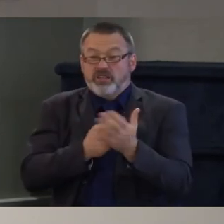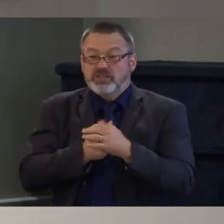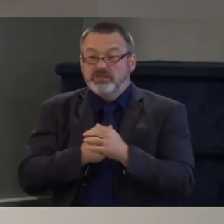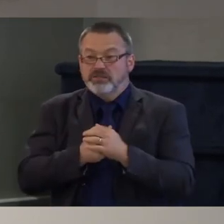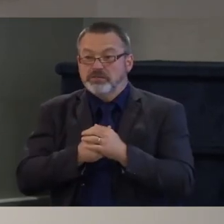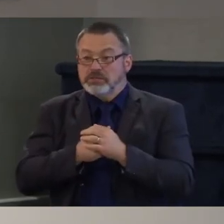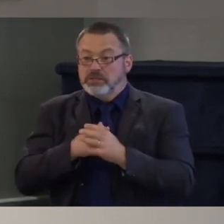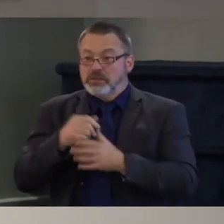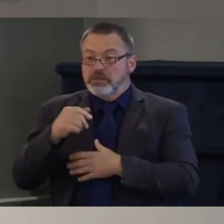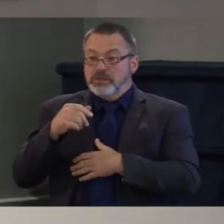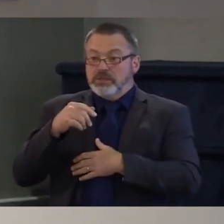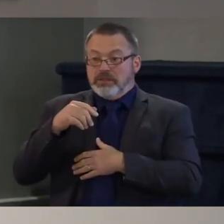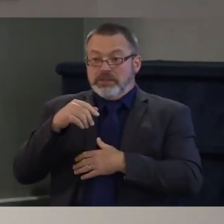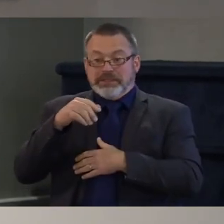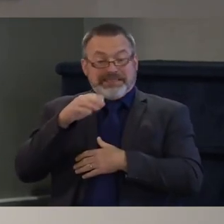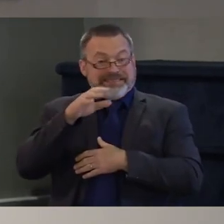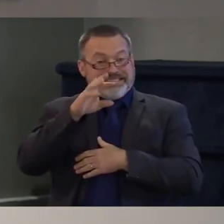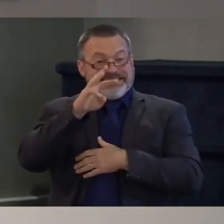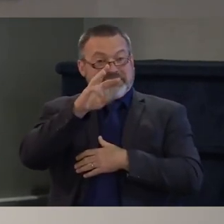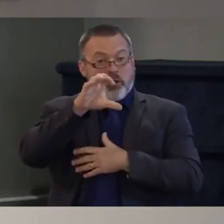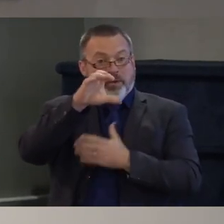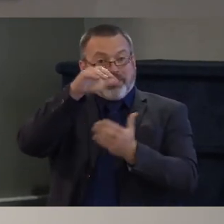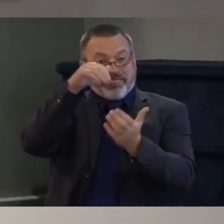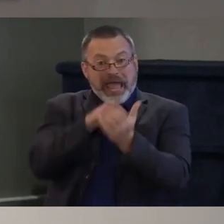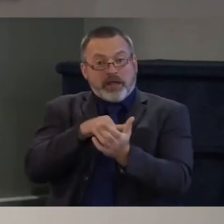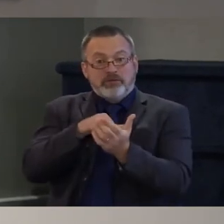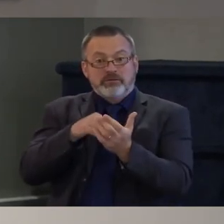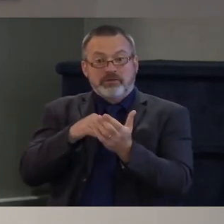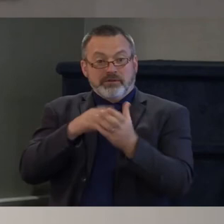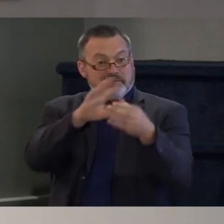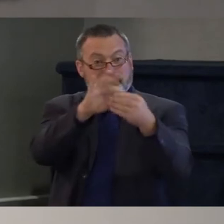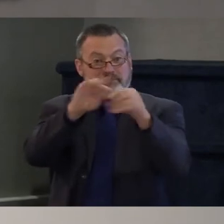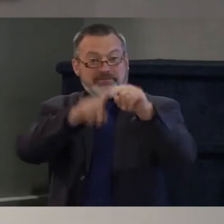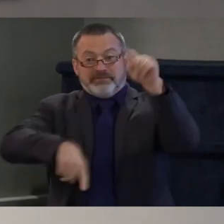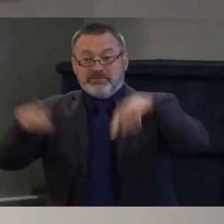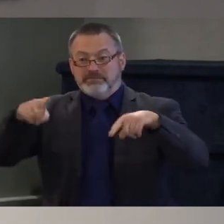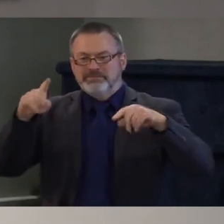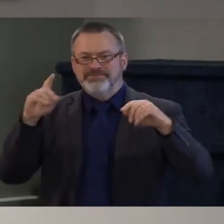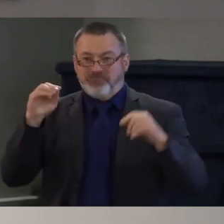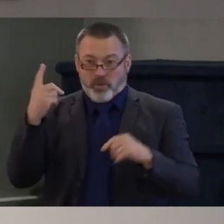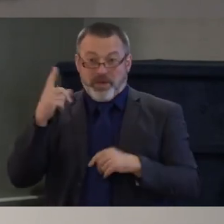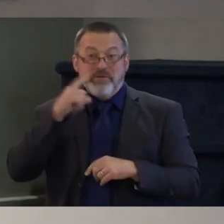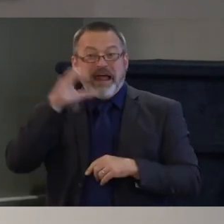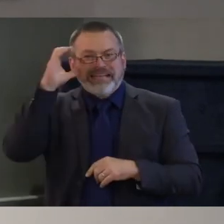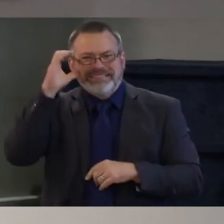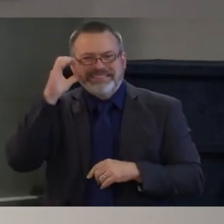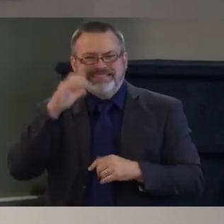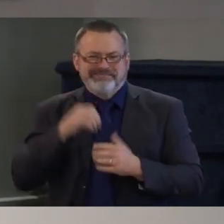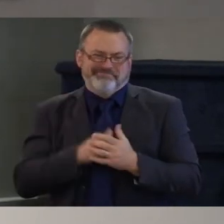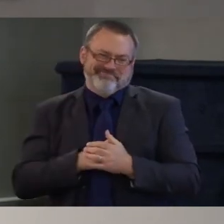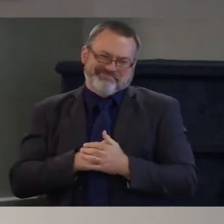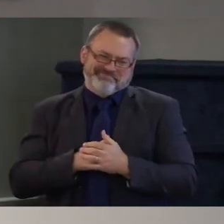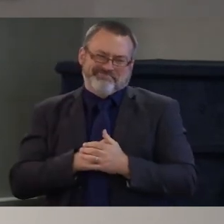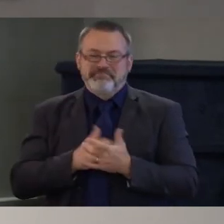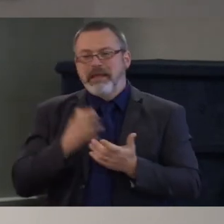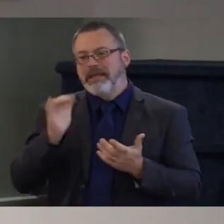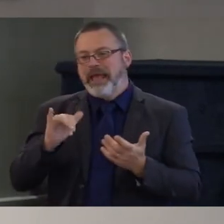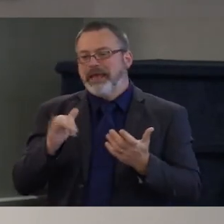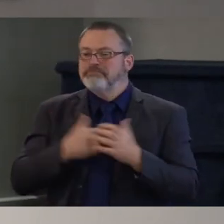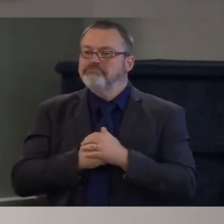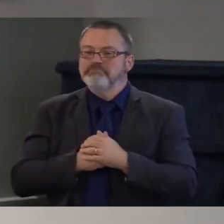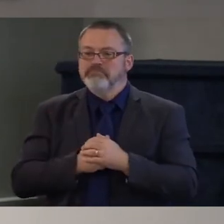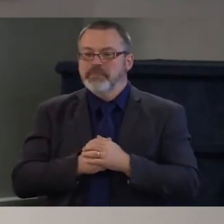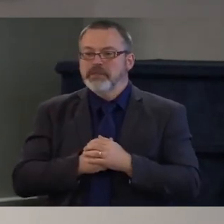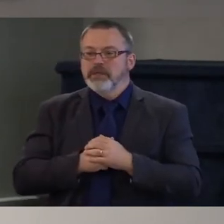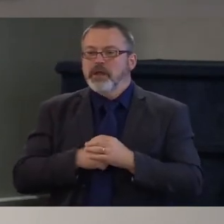voices right like that's the role of the representative in congress so what we need in my opinion is a new structural and